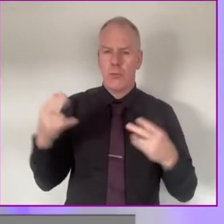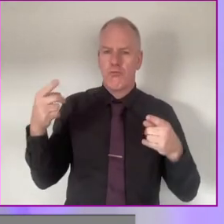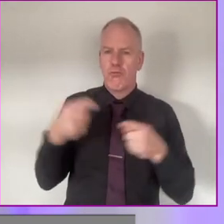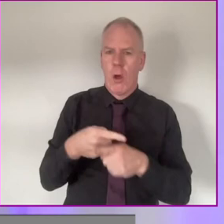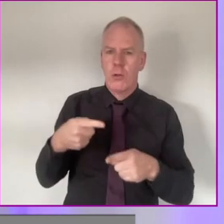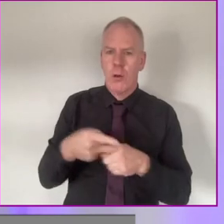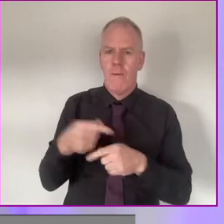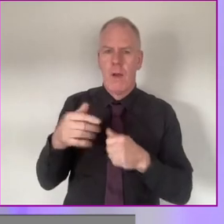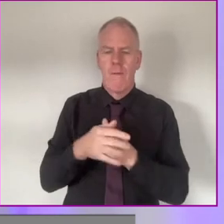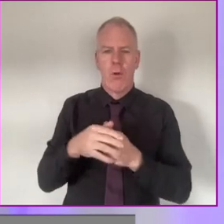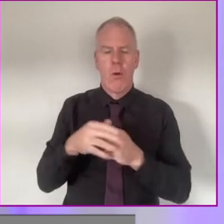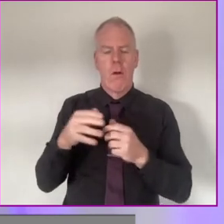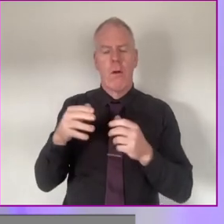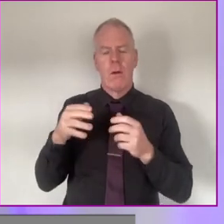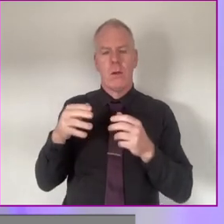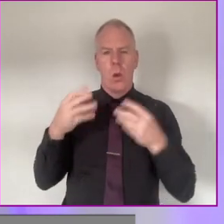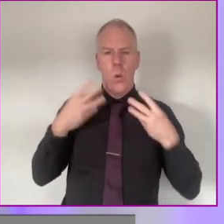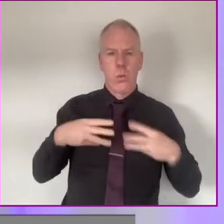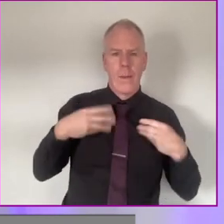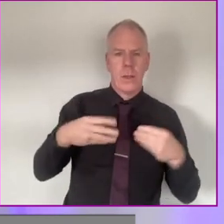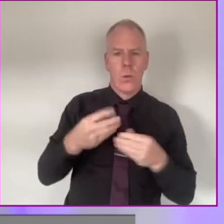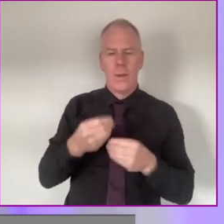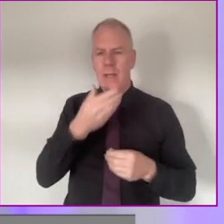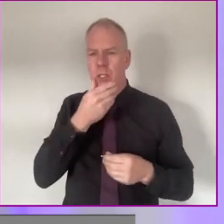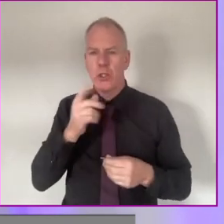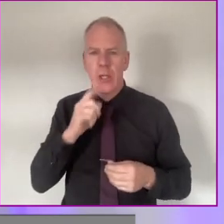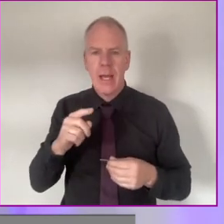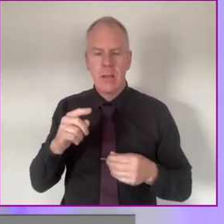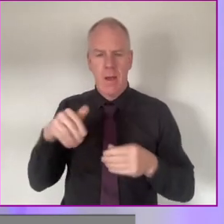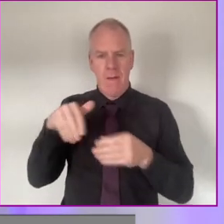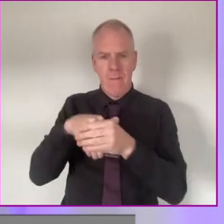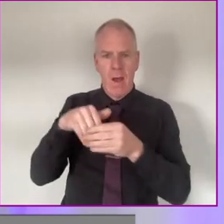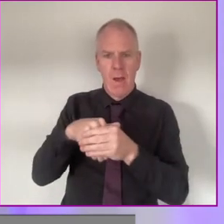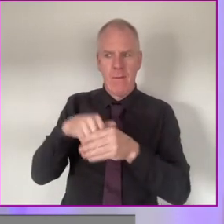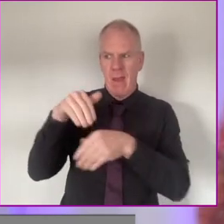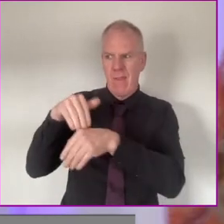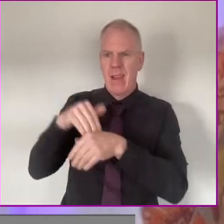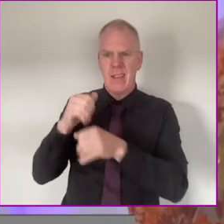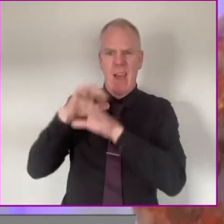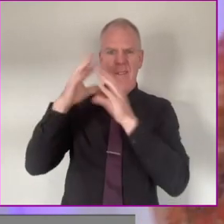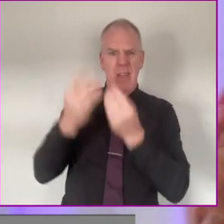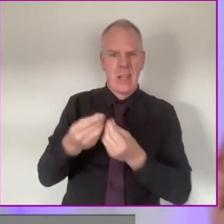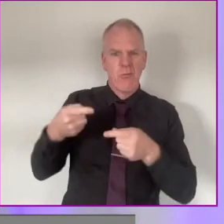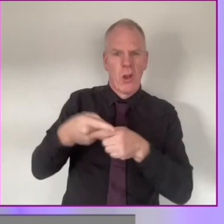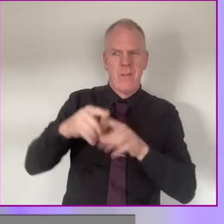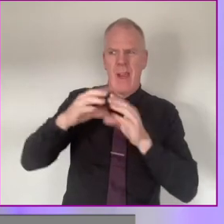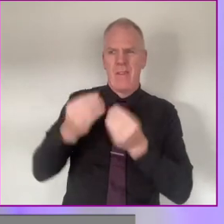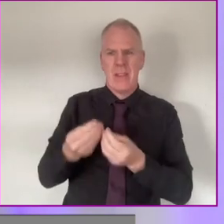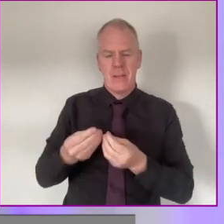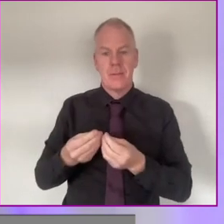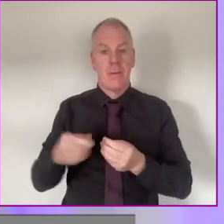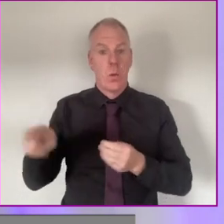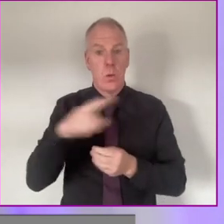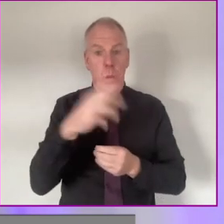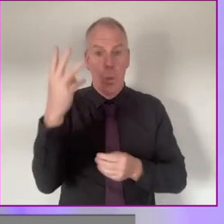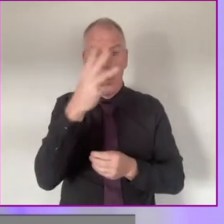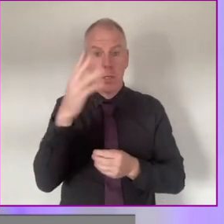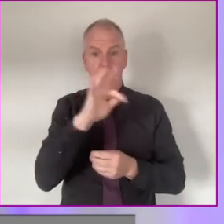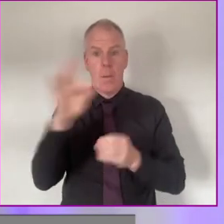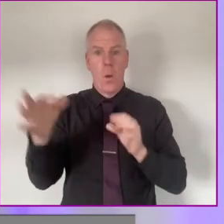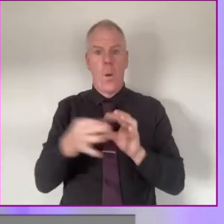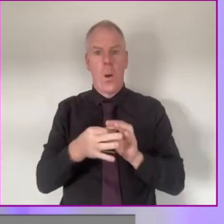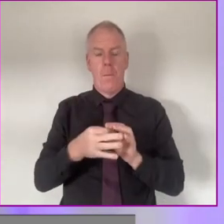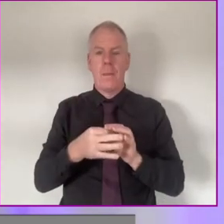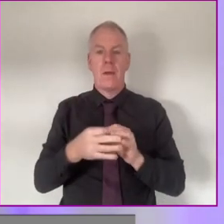intersectionality of disability and women and your gender can have a big impact on outcomes across the board. So, just for anybody